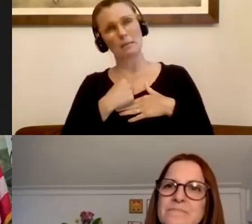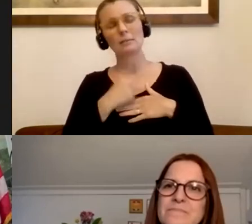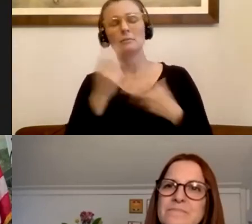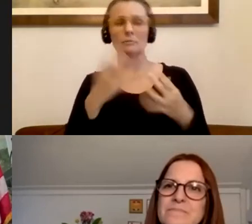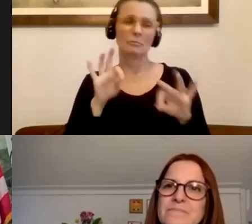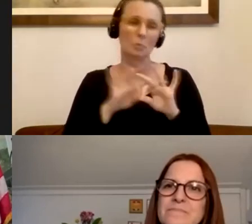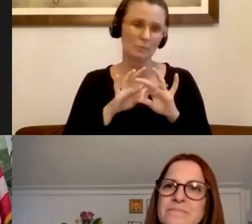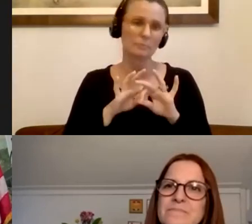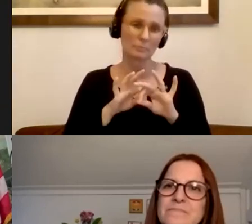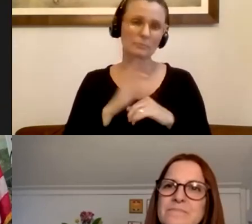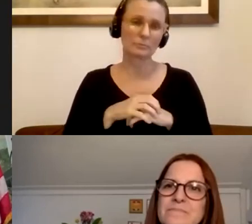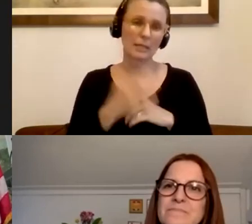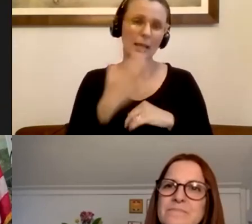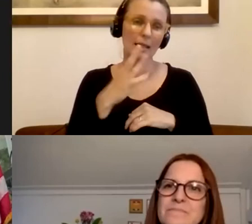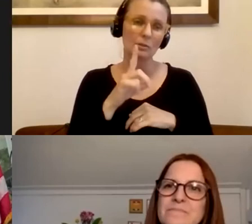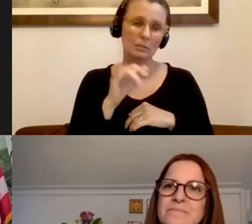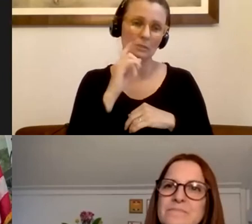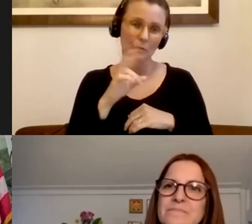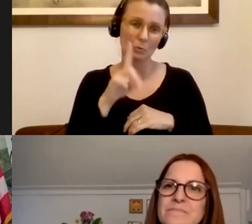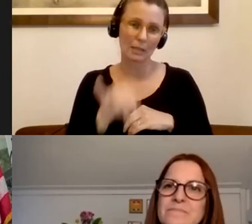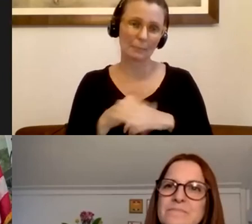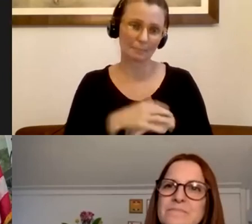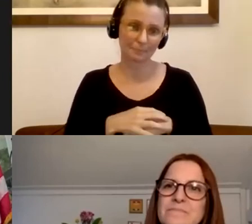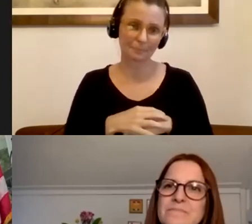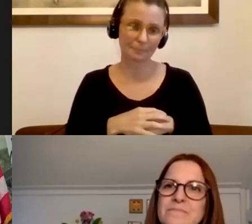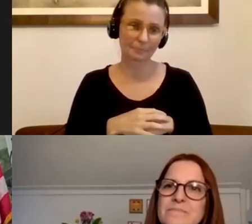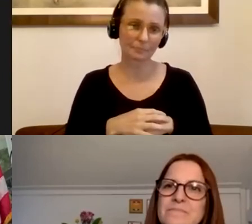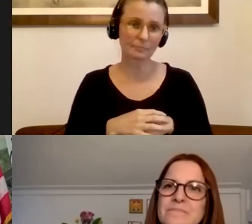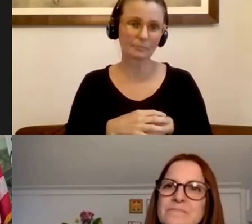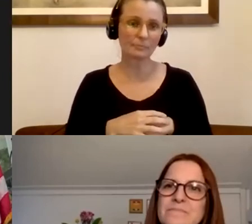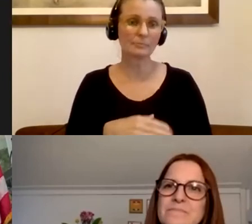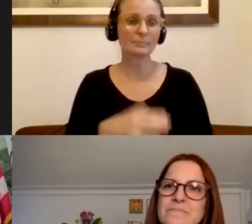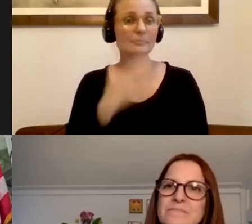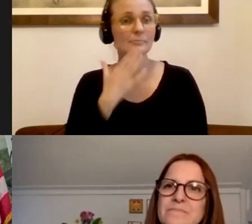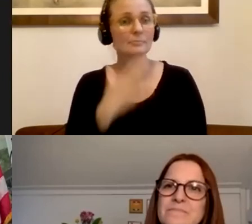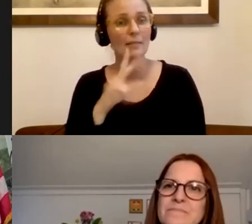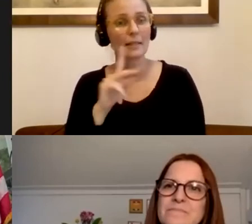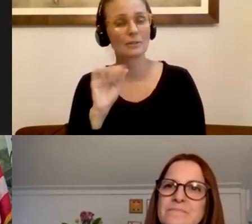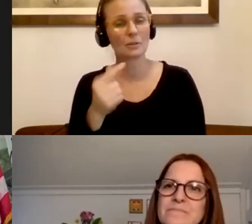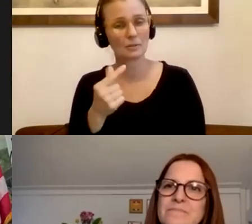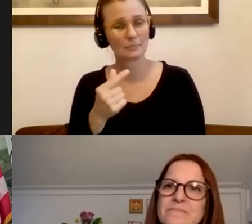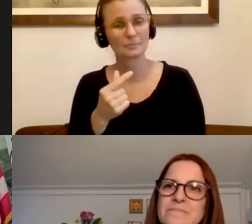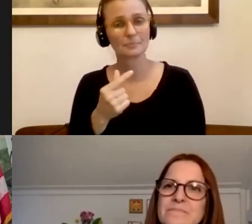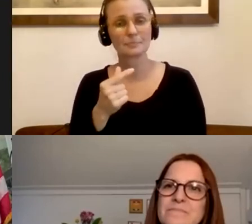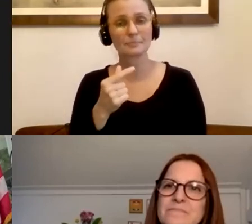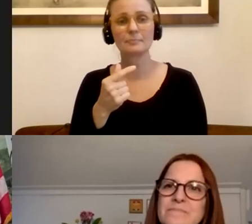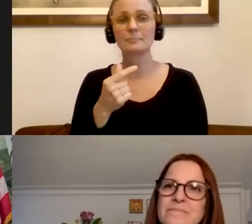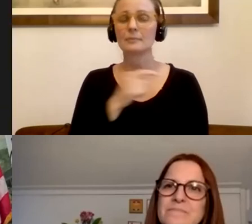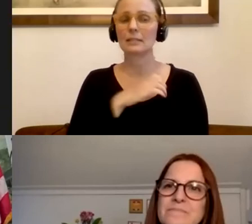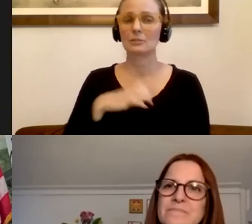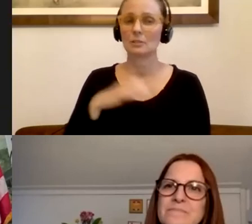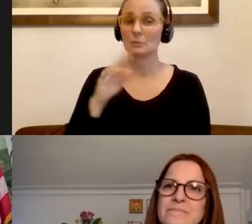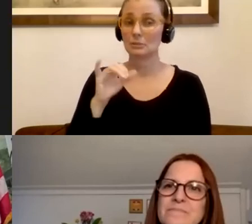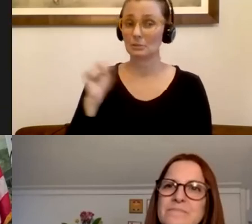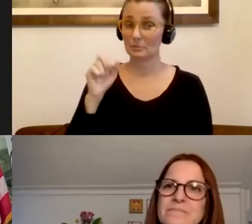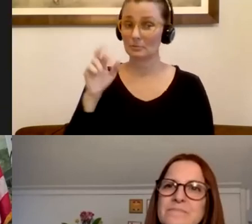for doing that. I think it's a great opportunity to do it. Thanks, Doug. Uh, thanks, uh, Councilor McLaughlin, Mr. President. Uh,